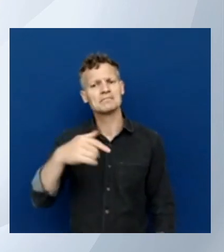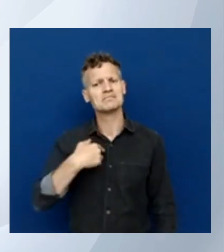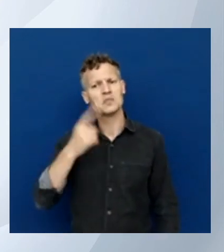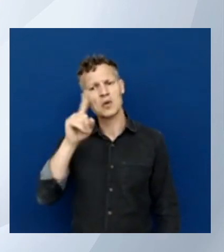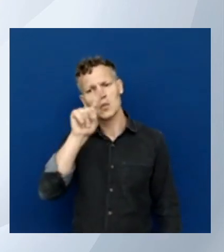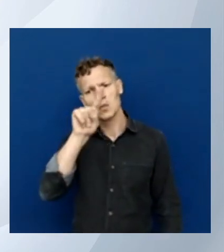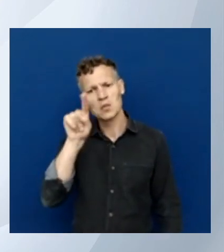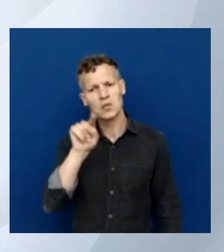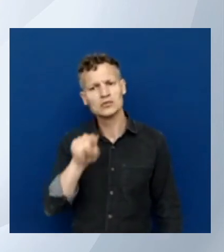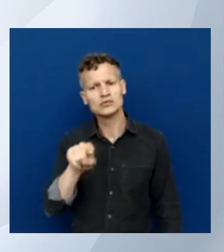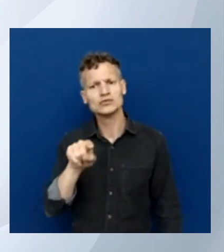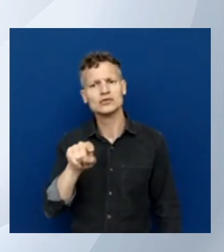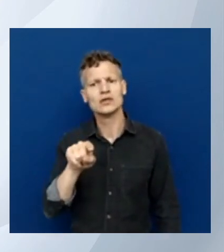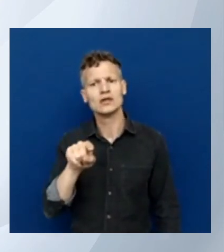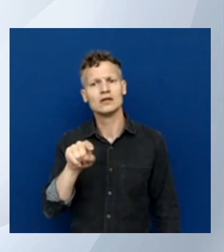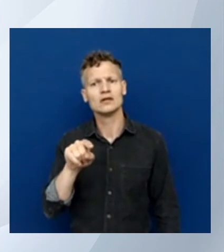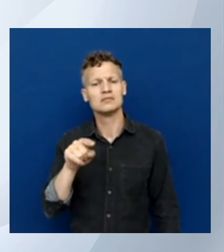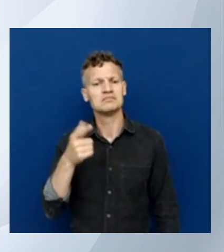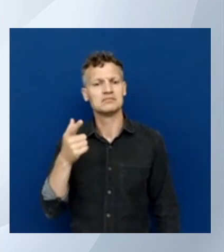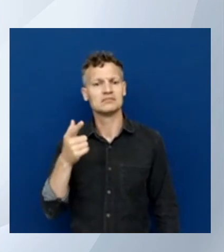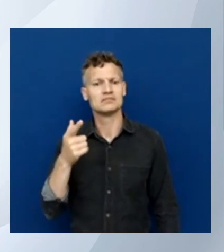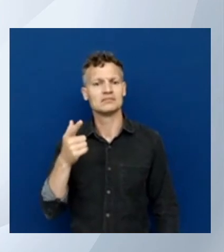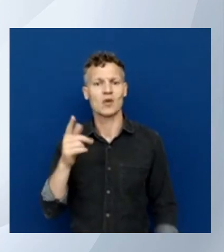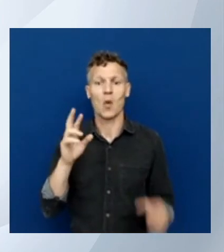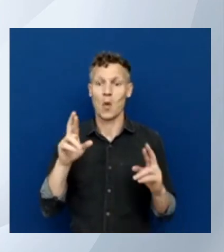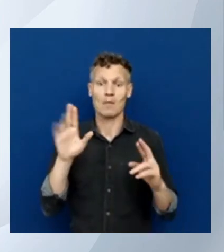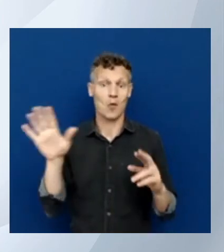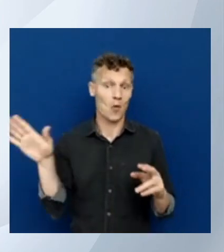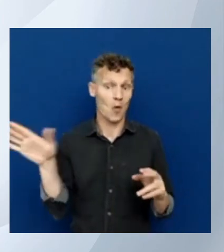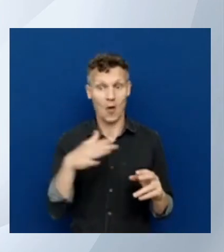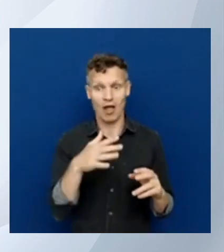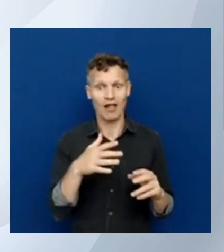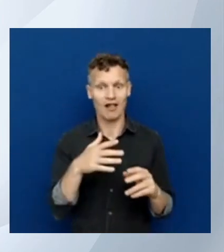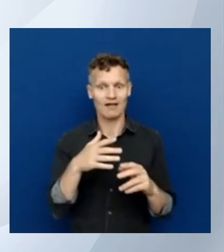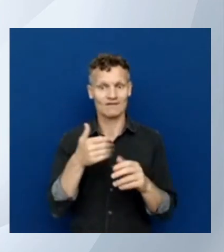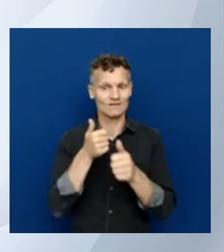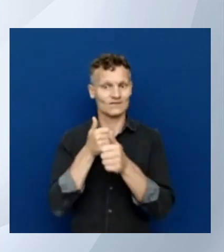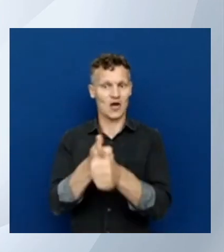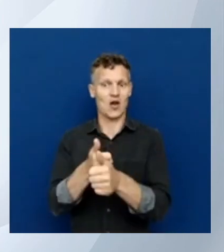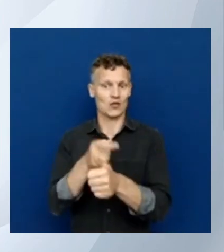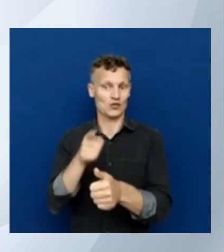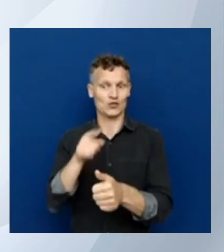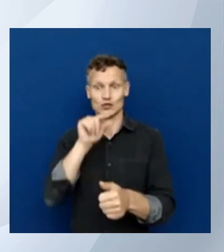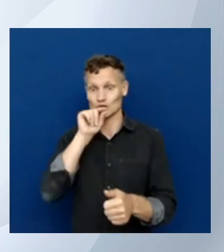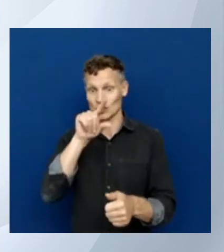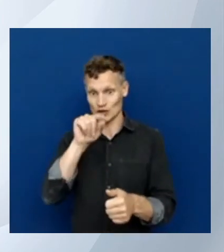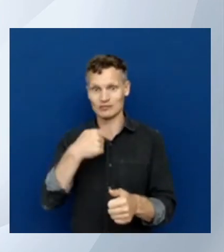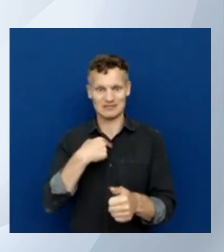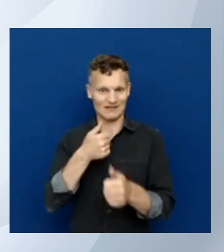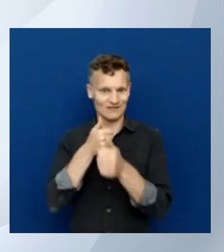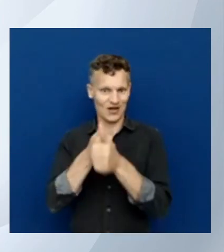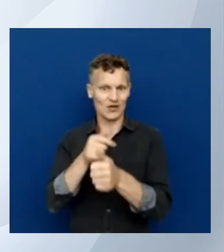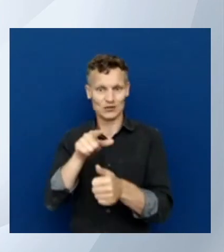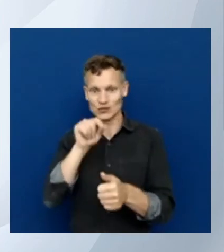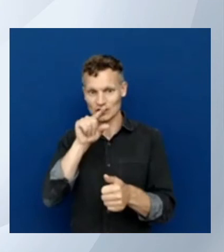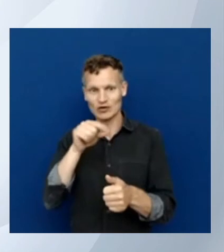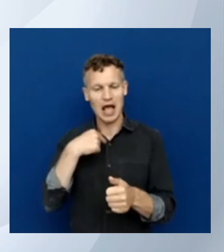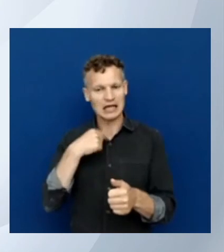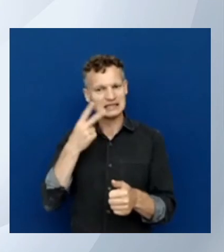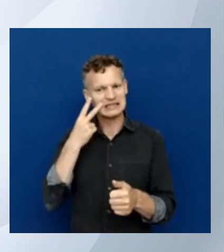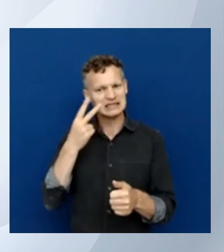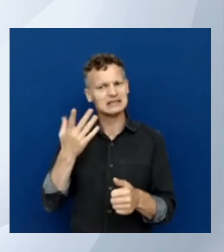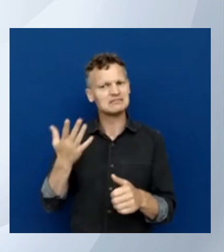to follow you on Twitter I do and I noticed a while ago that you became MVP recently